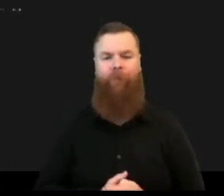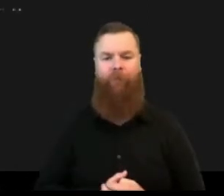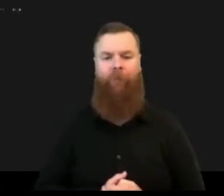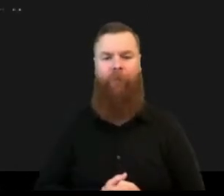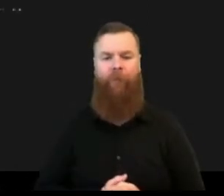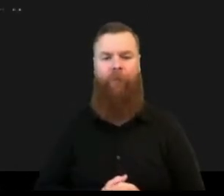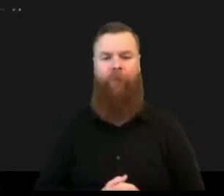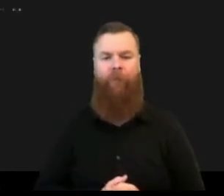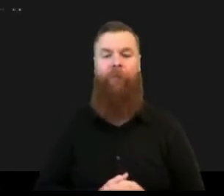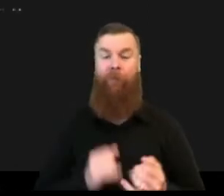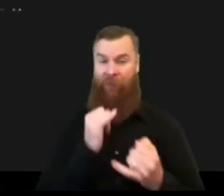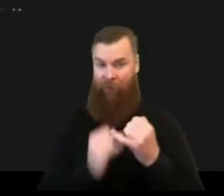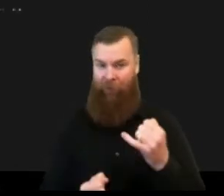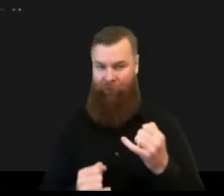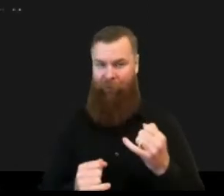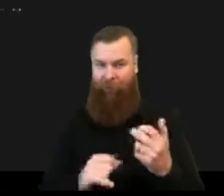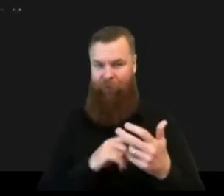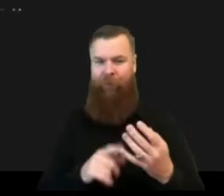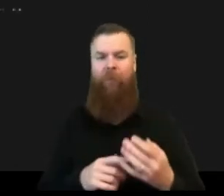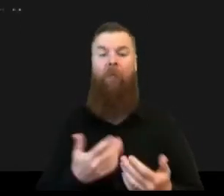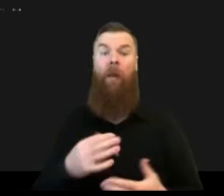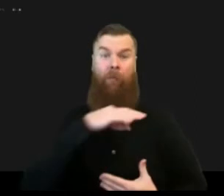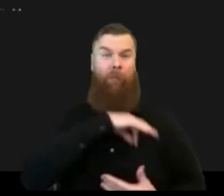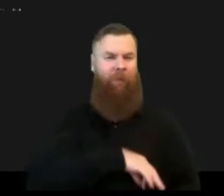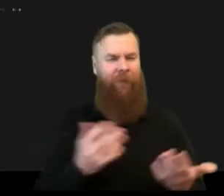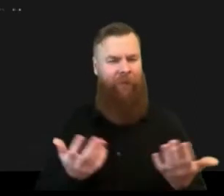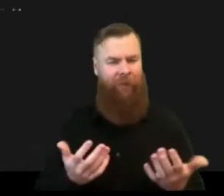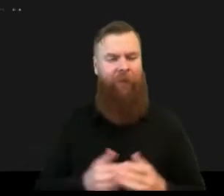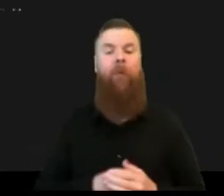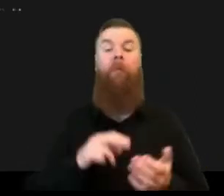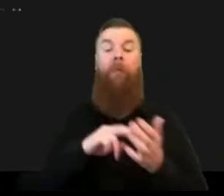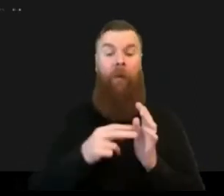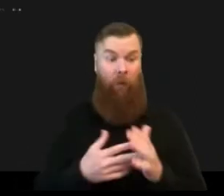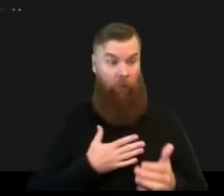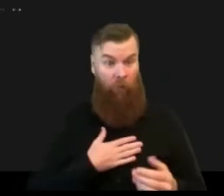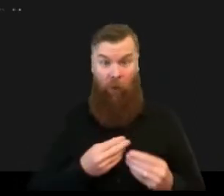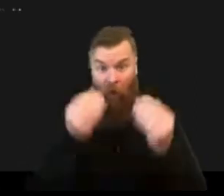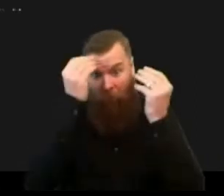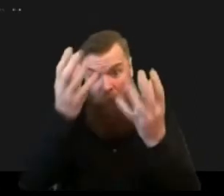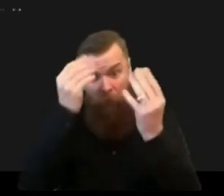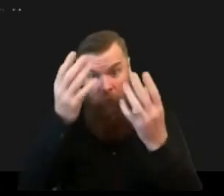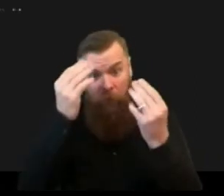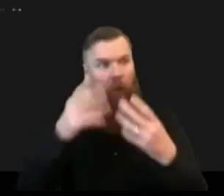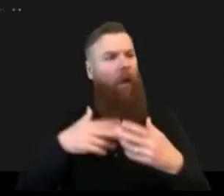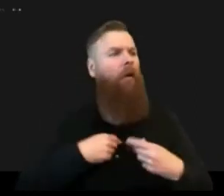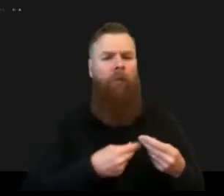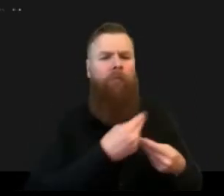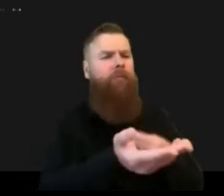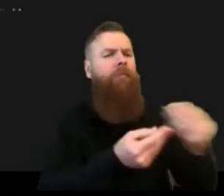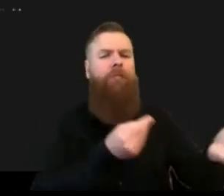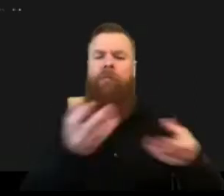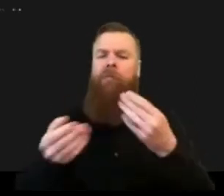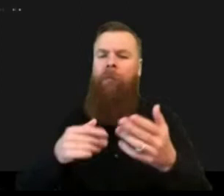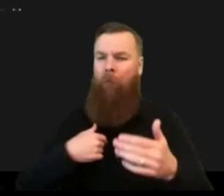planning info more planned information uh award and based on disaster